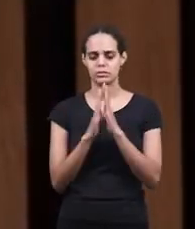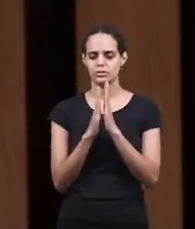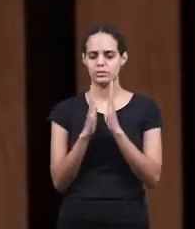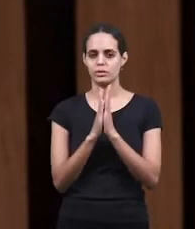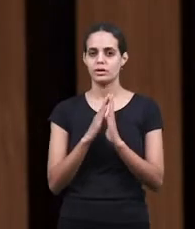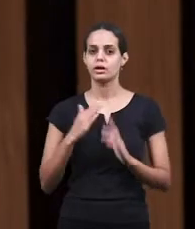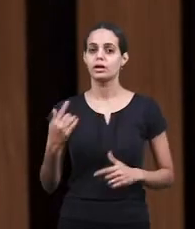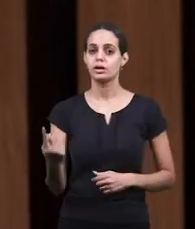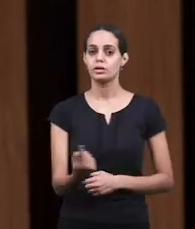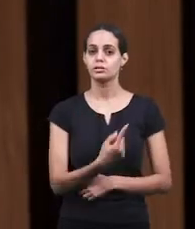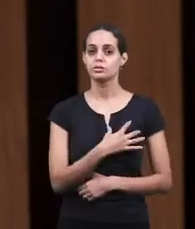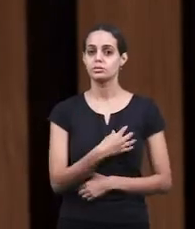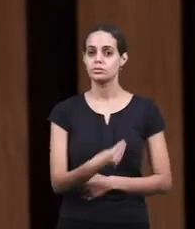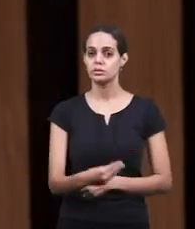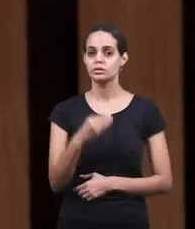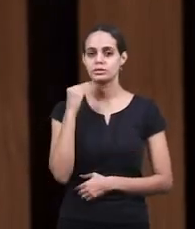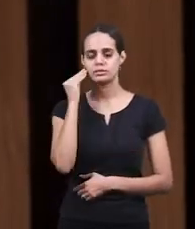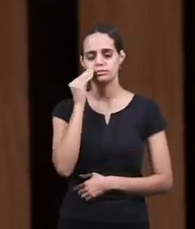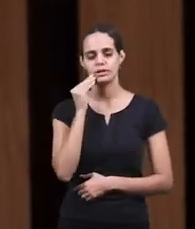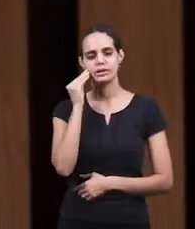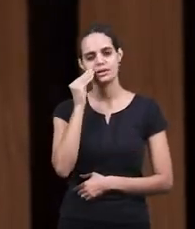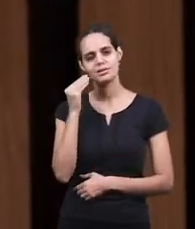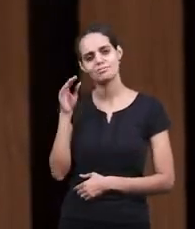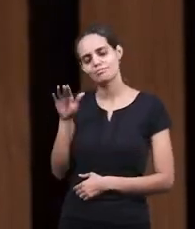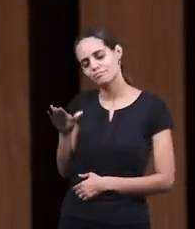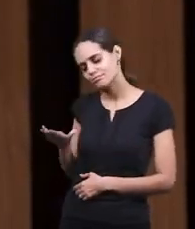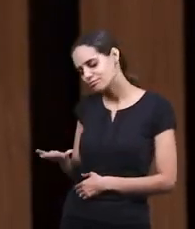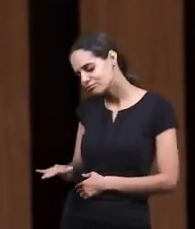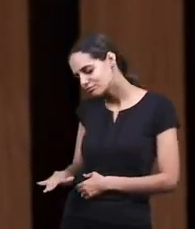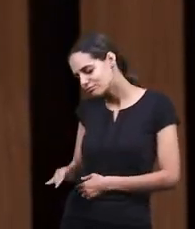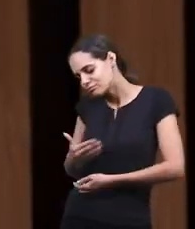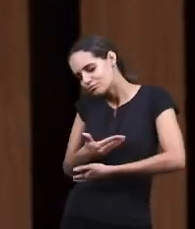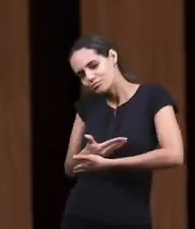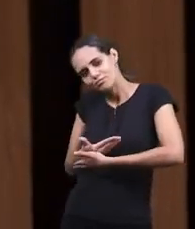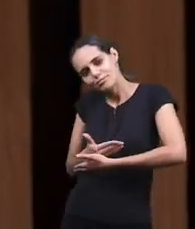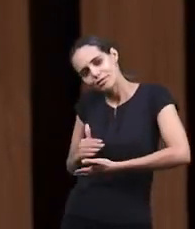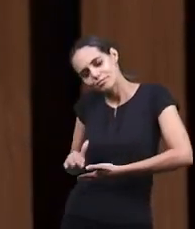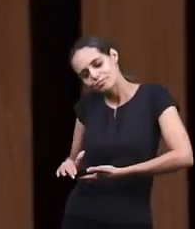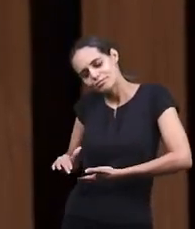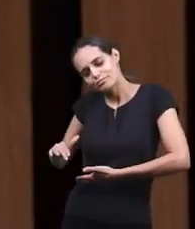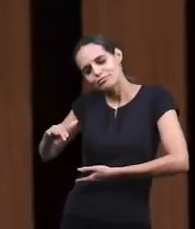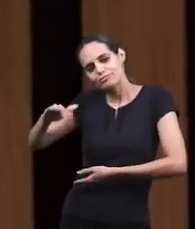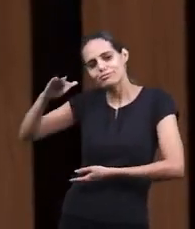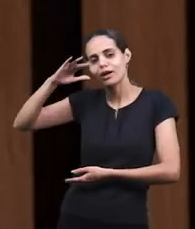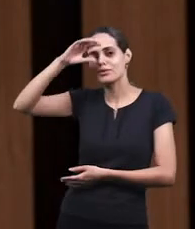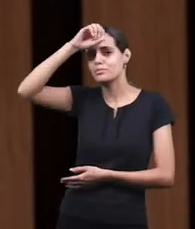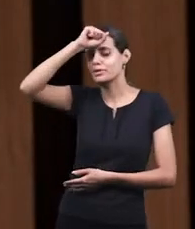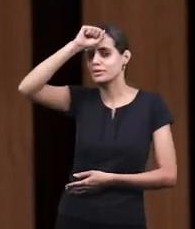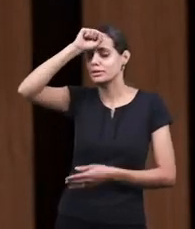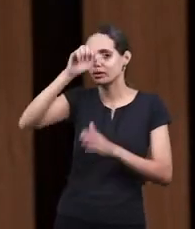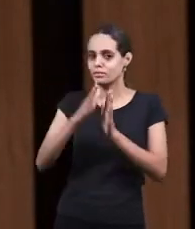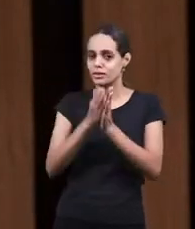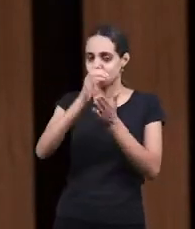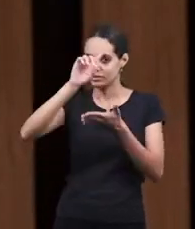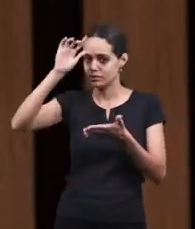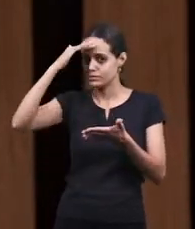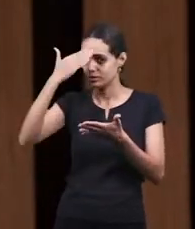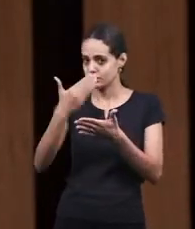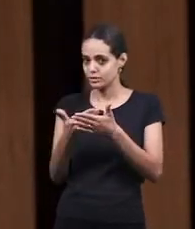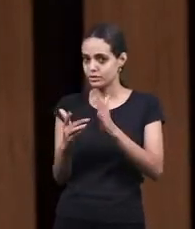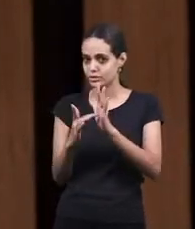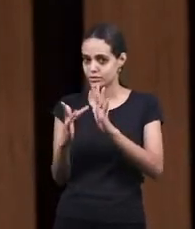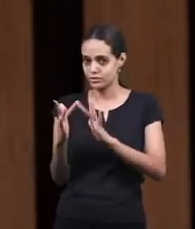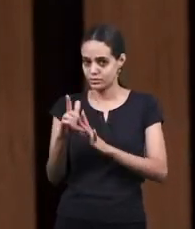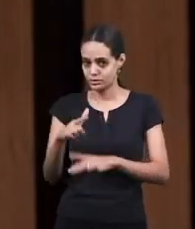children have this experience even at a young age so they can understand the word of god believe that jesus is the son of god